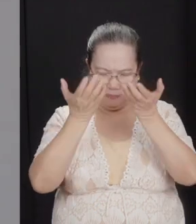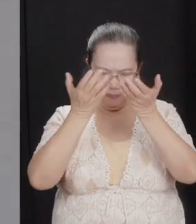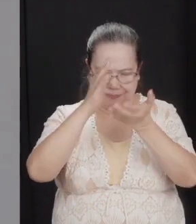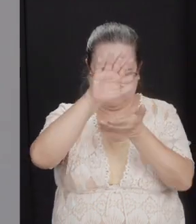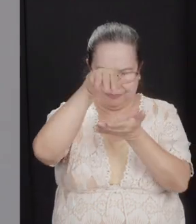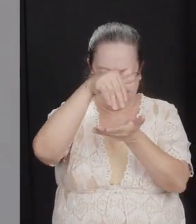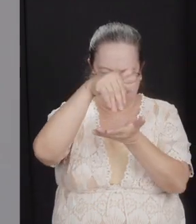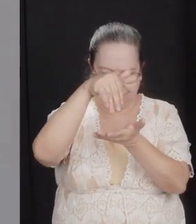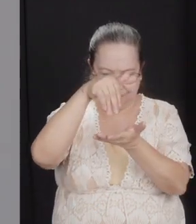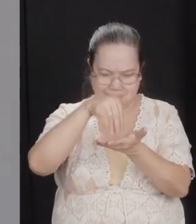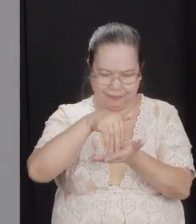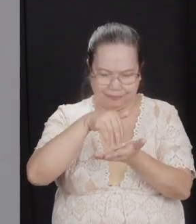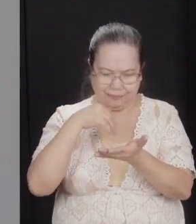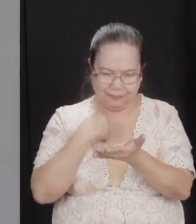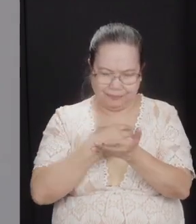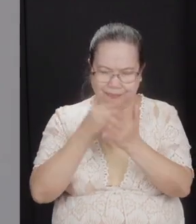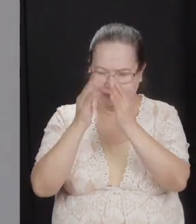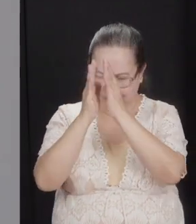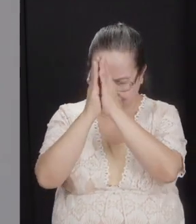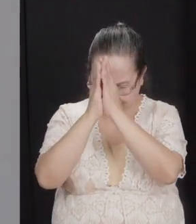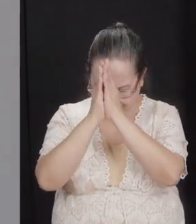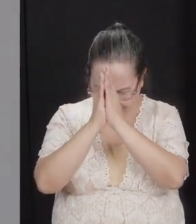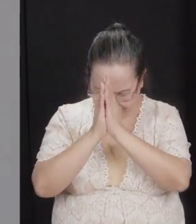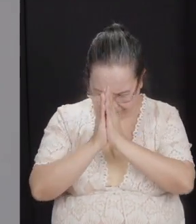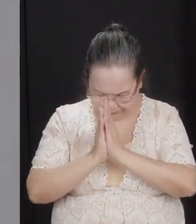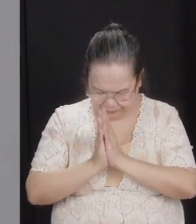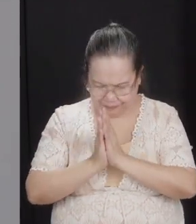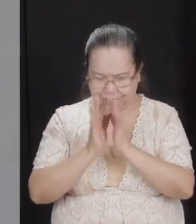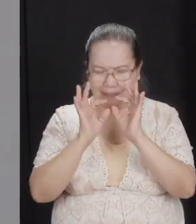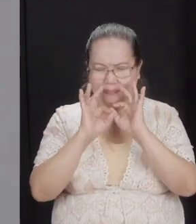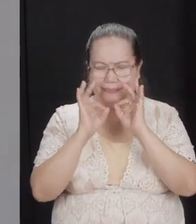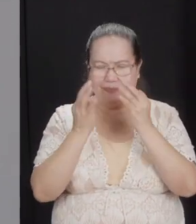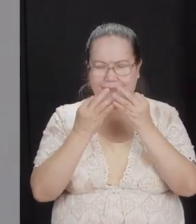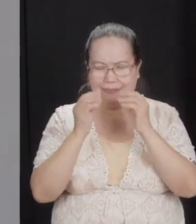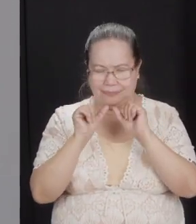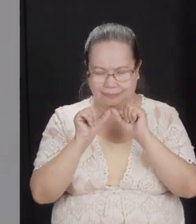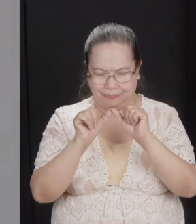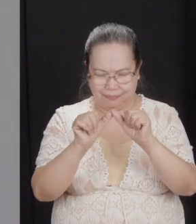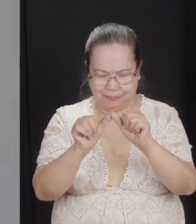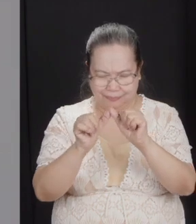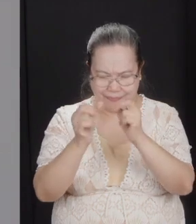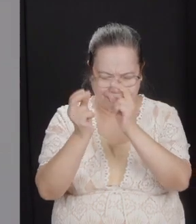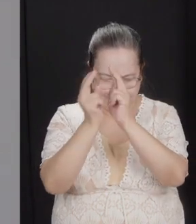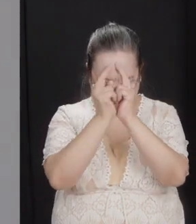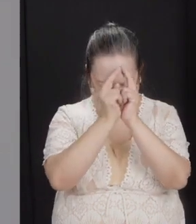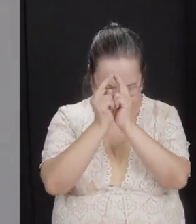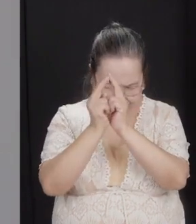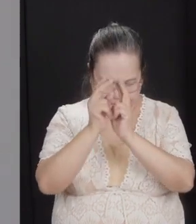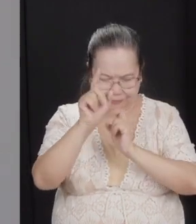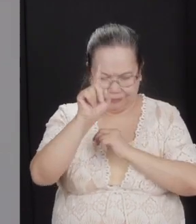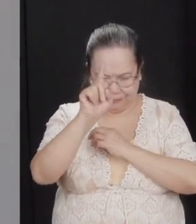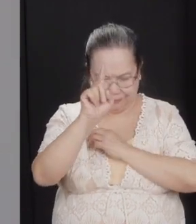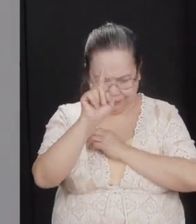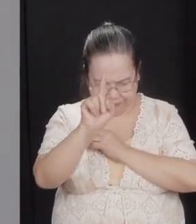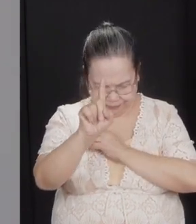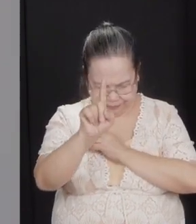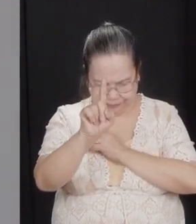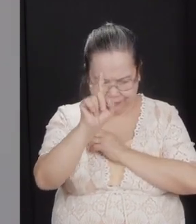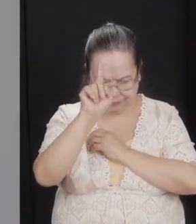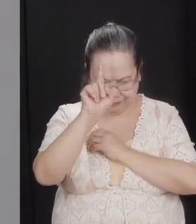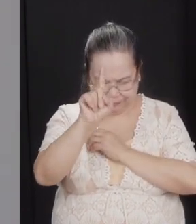as we appeal for us to continue being a family. Being united. Being one. Being